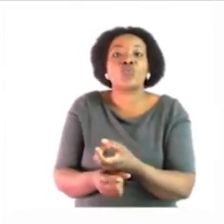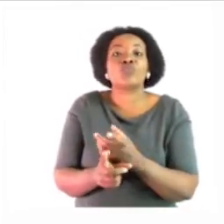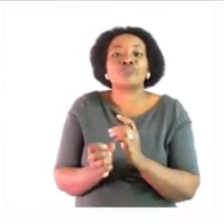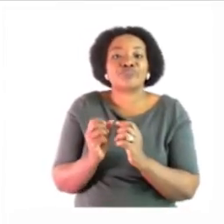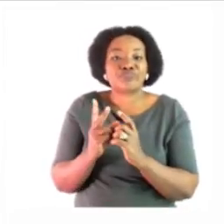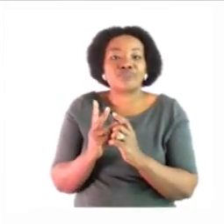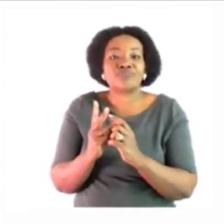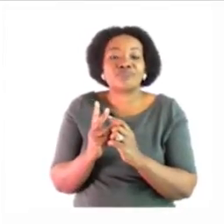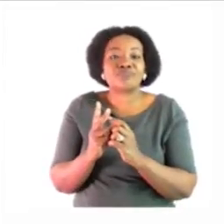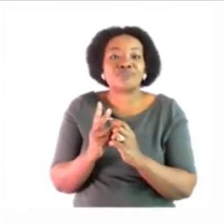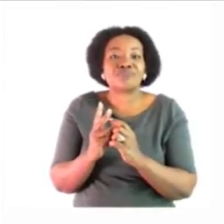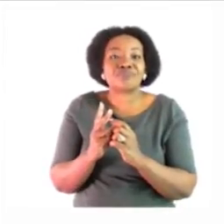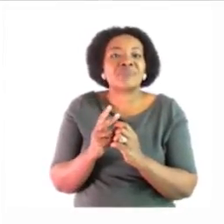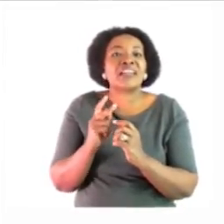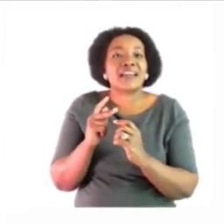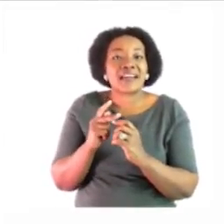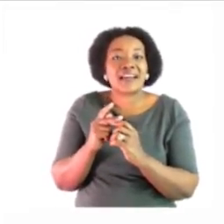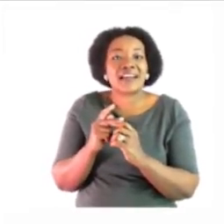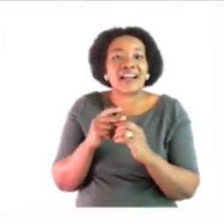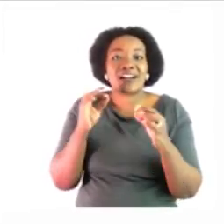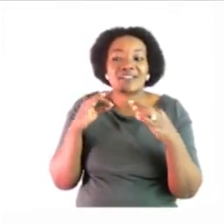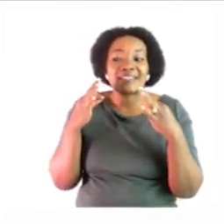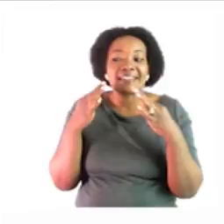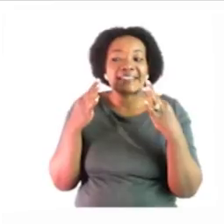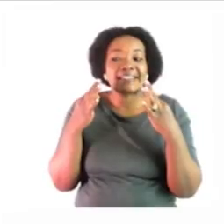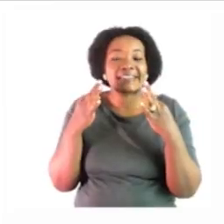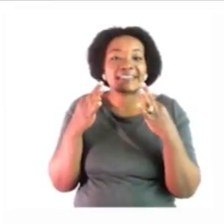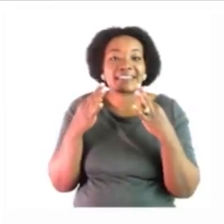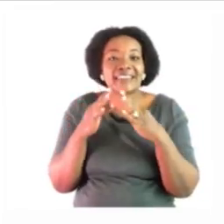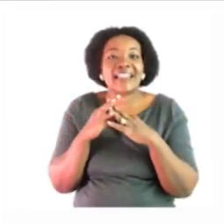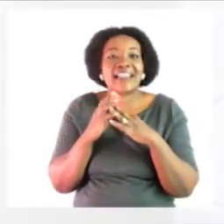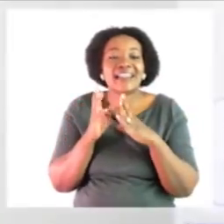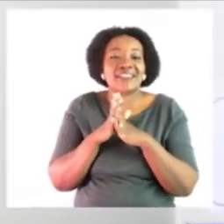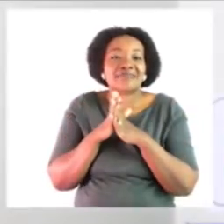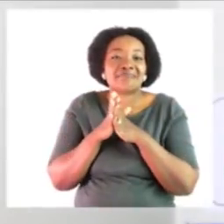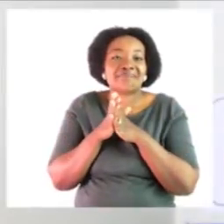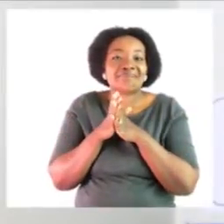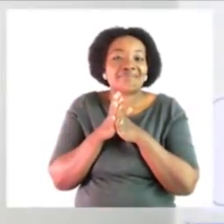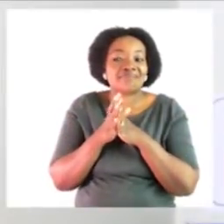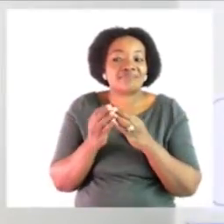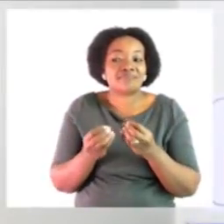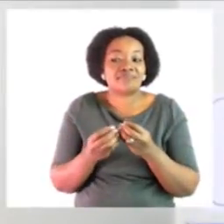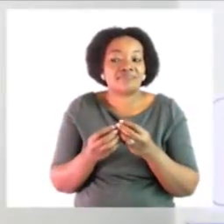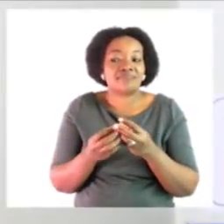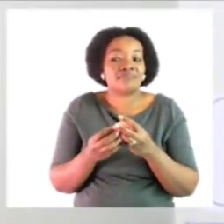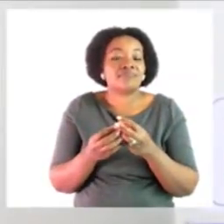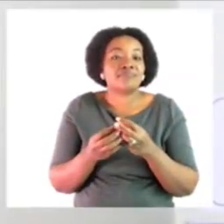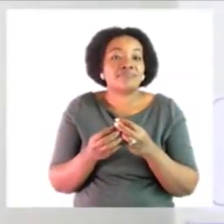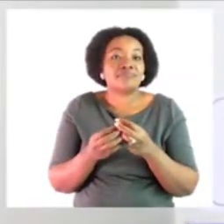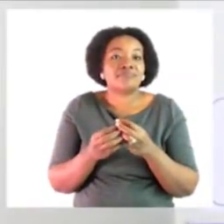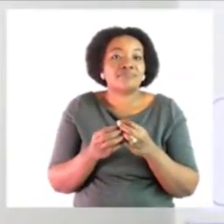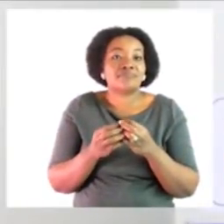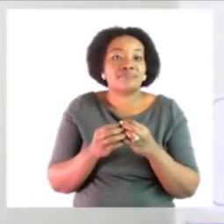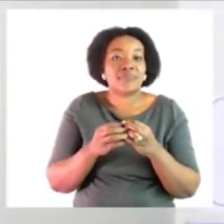first of all i will sing and then you can sing with you can i am